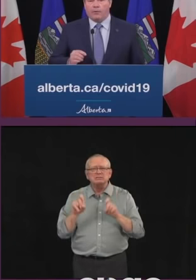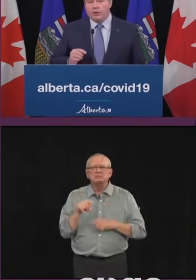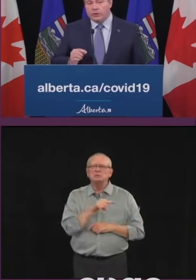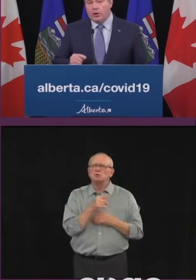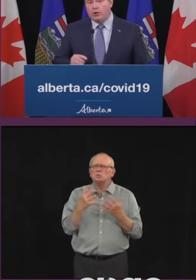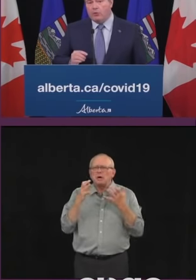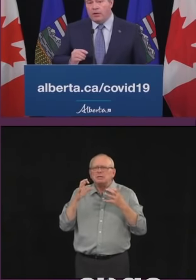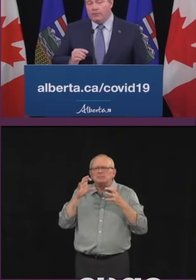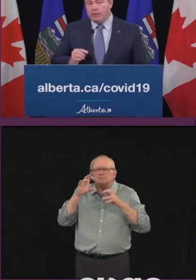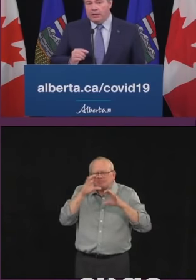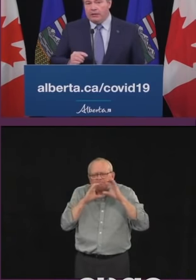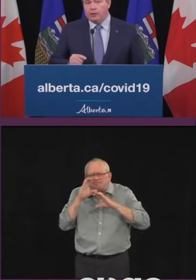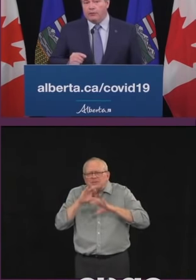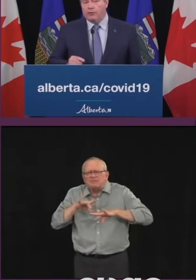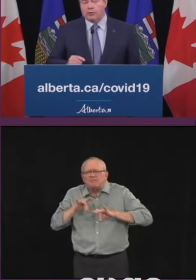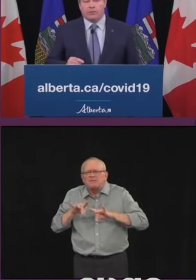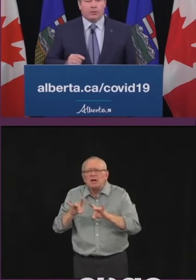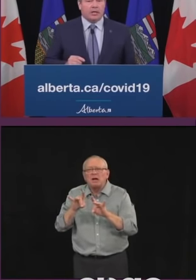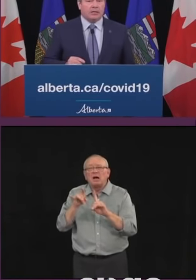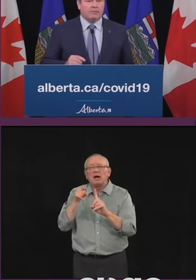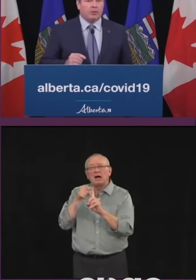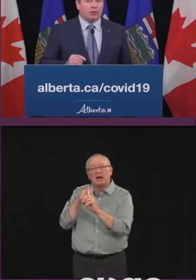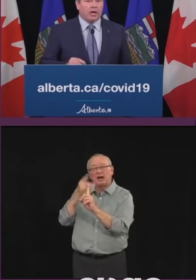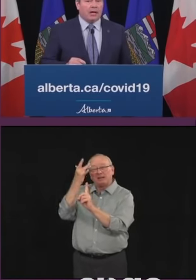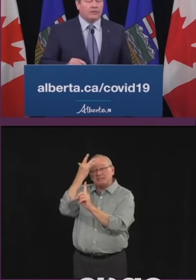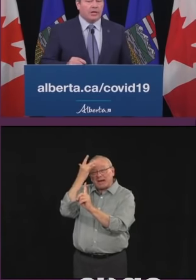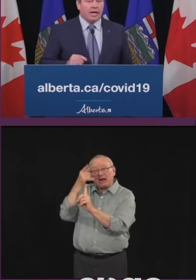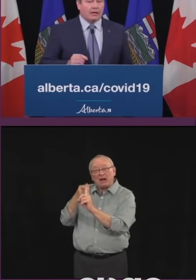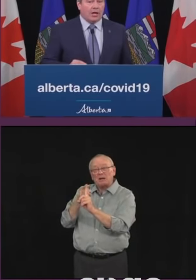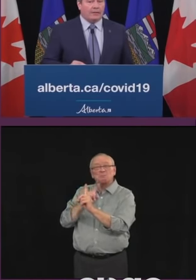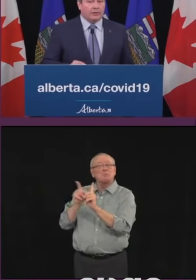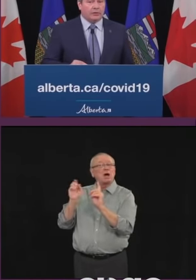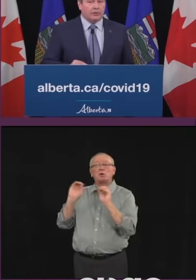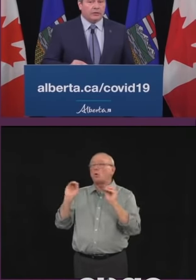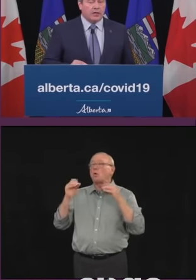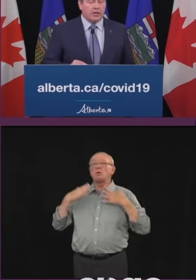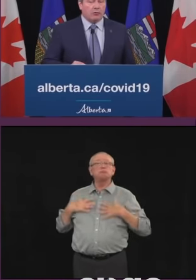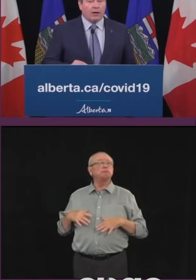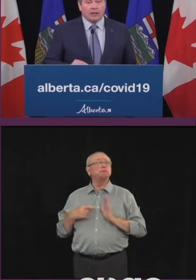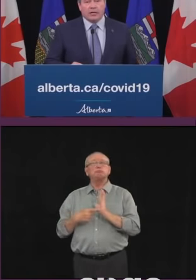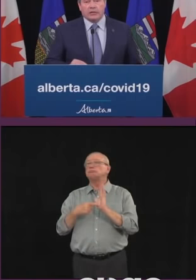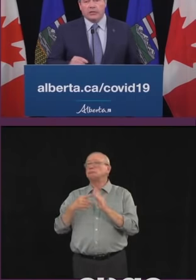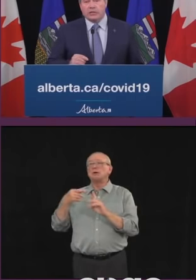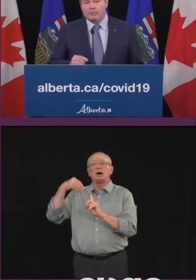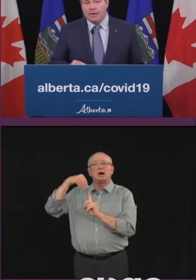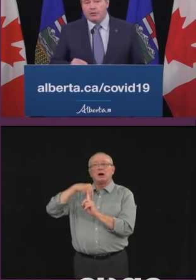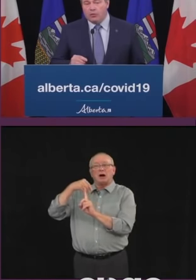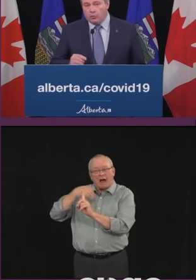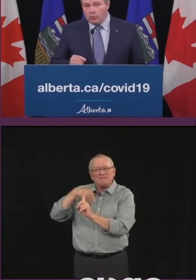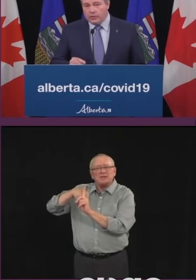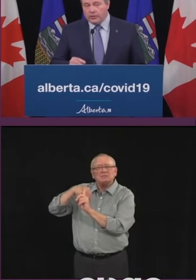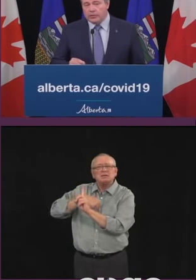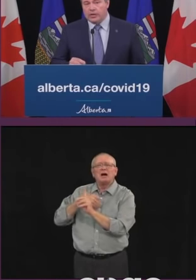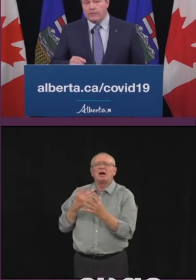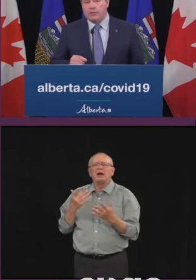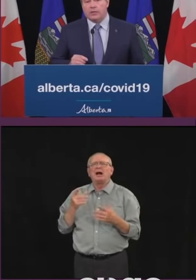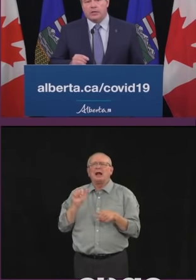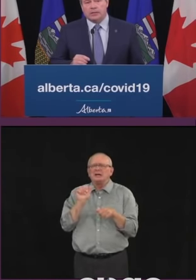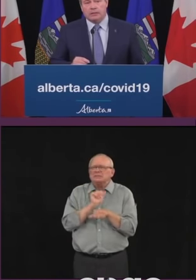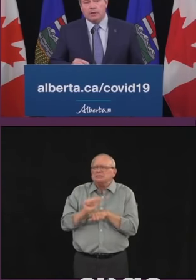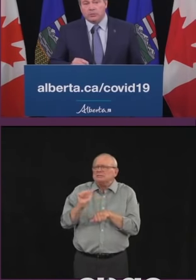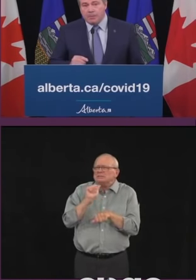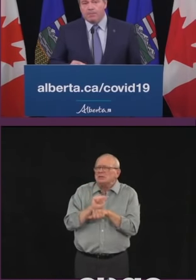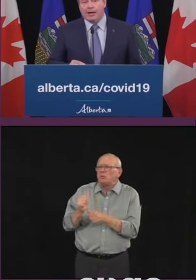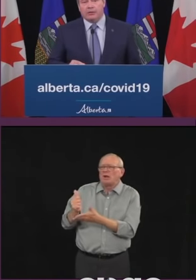From the start, we have been equally focused on protecting both lives and livelihoods recognizing that the medical risks of